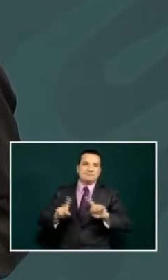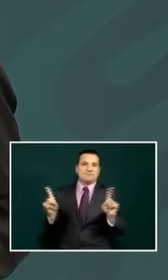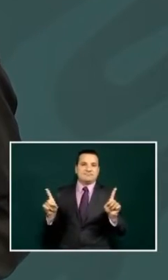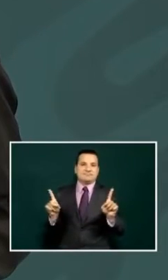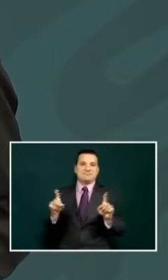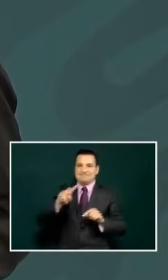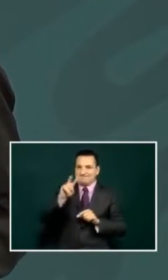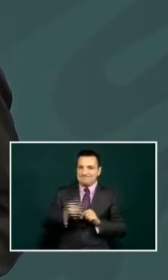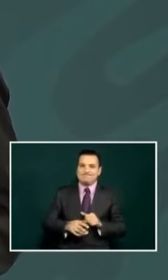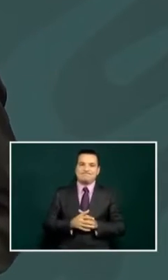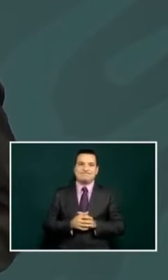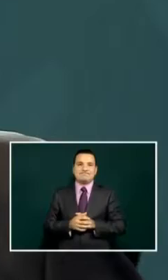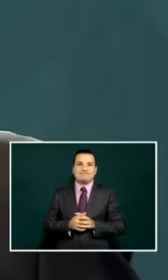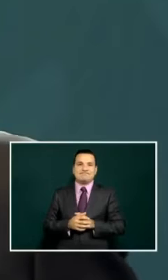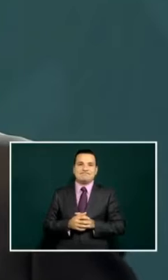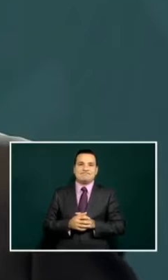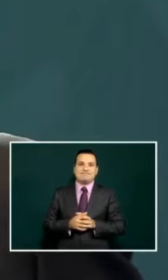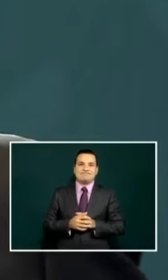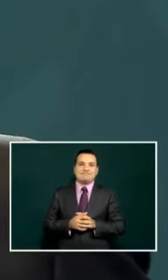used to be